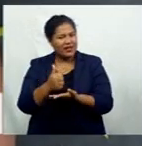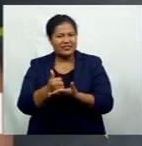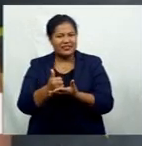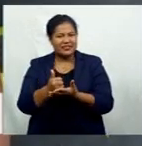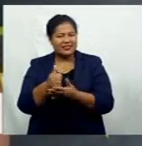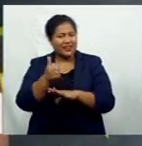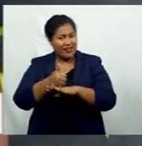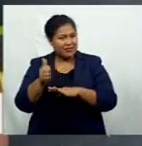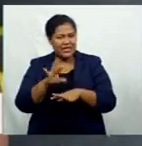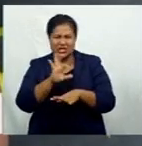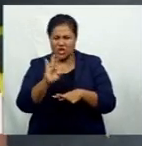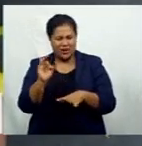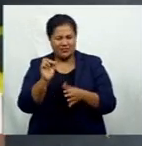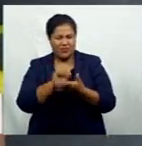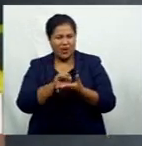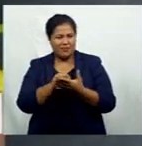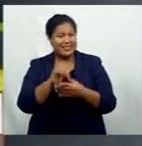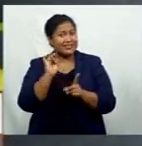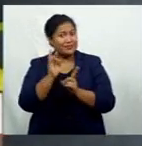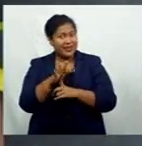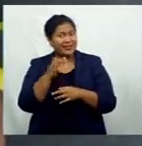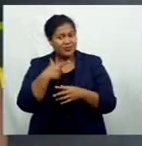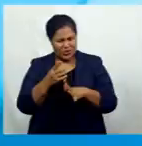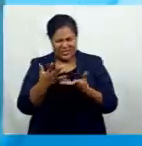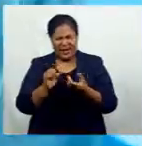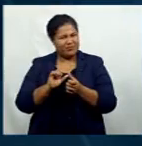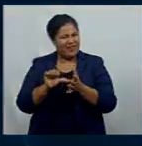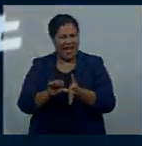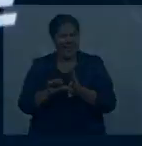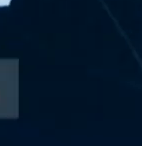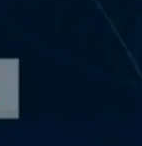is irresponsible especially under the current situation.